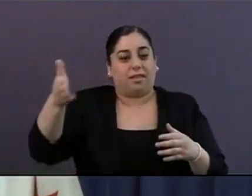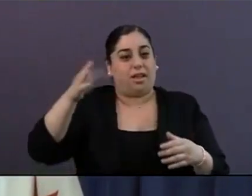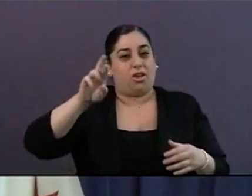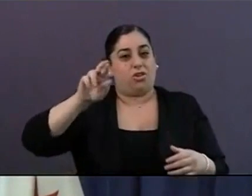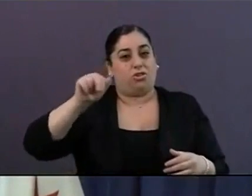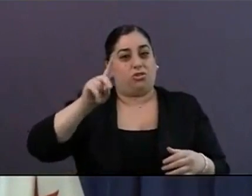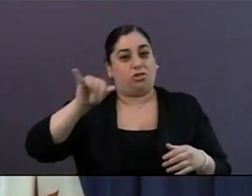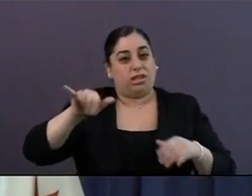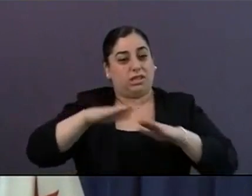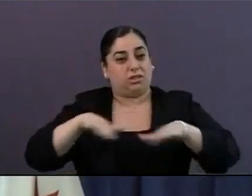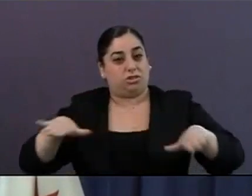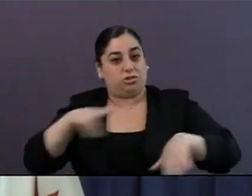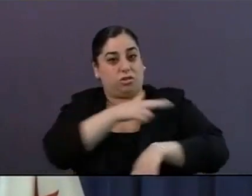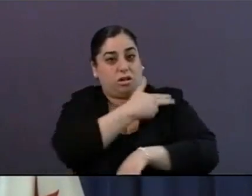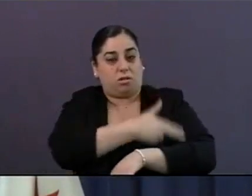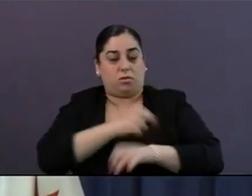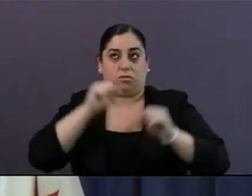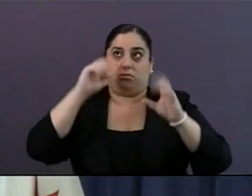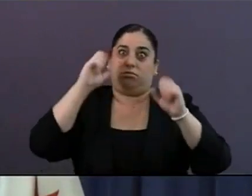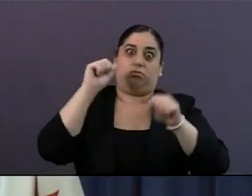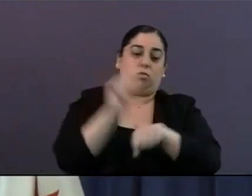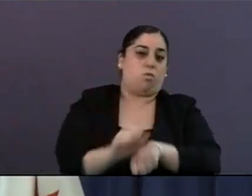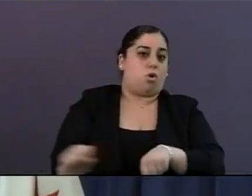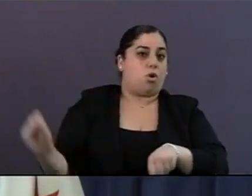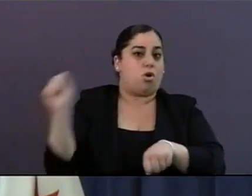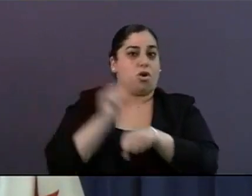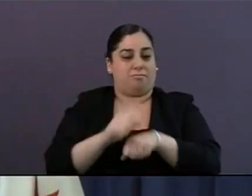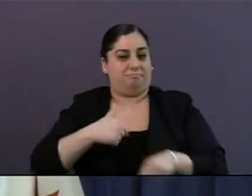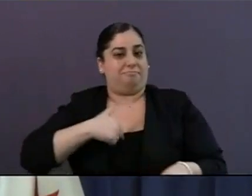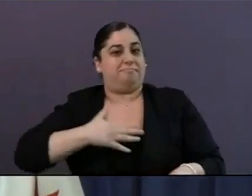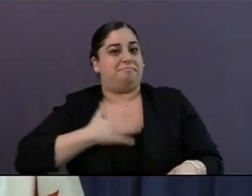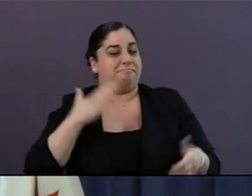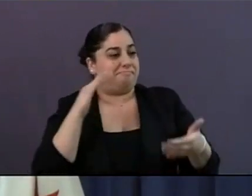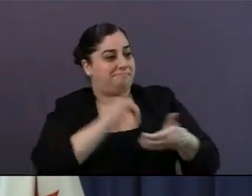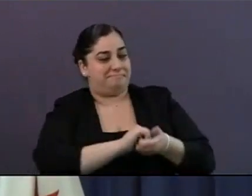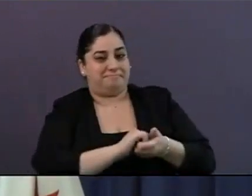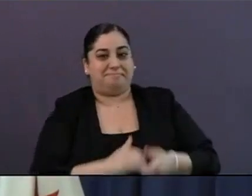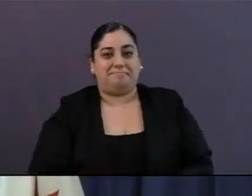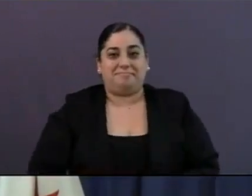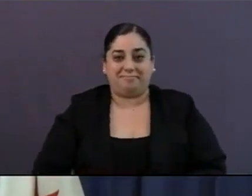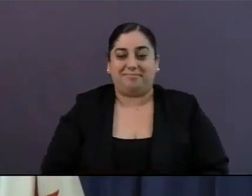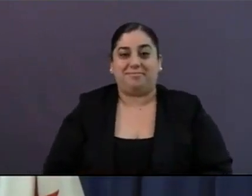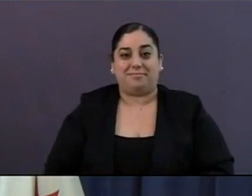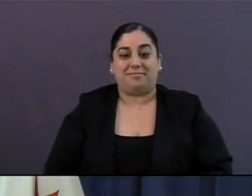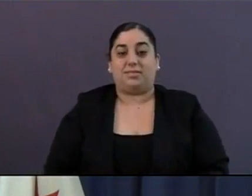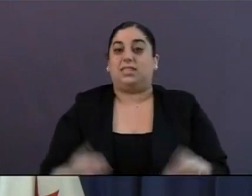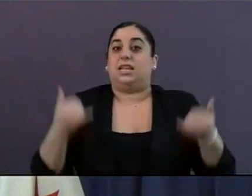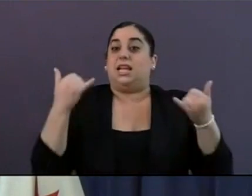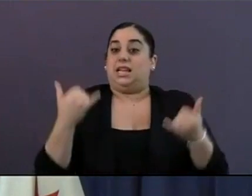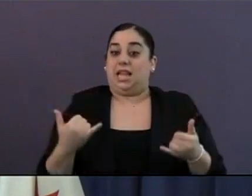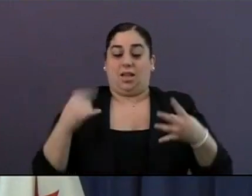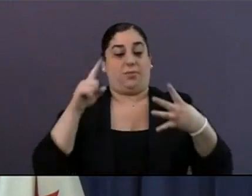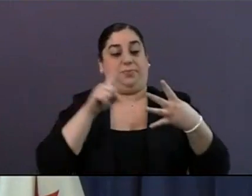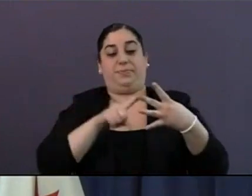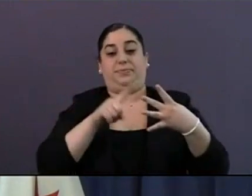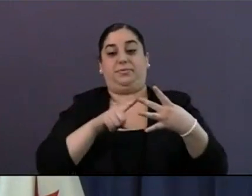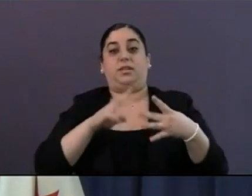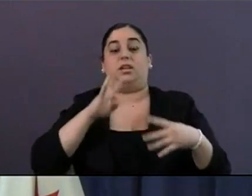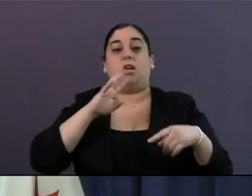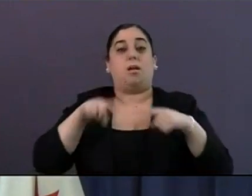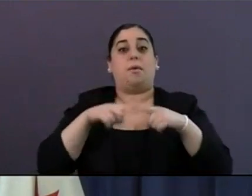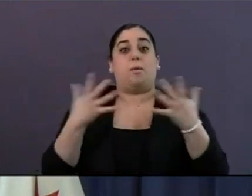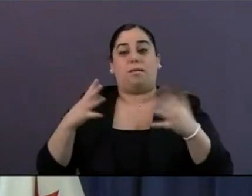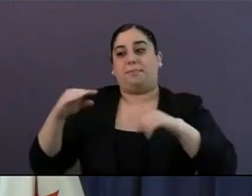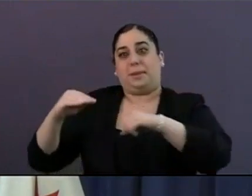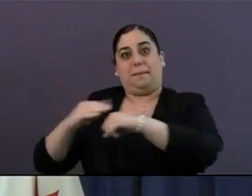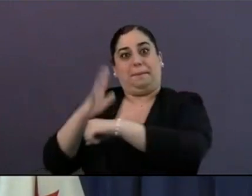I really appreciate it. Great partnership. Topic number two today, lifting some of our current restrictions at our local beaches. We know that